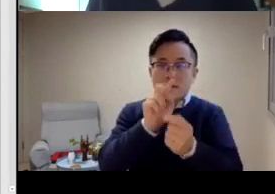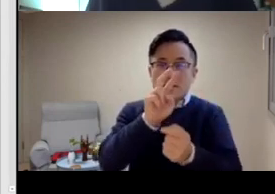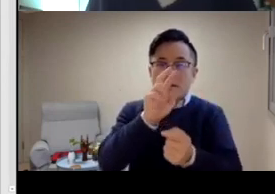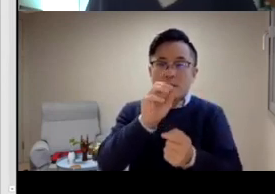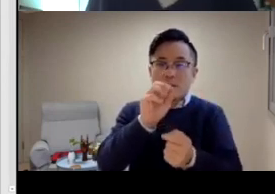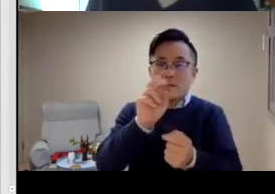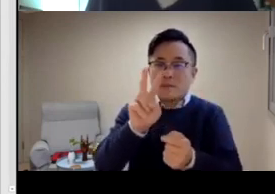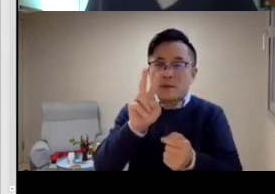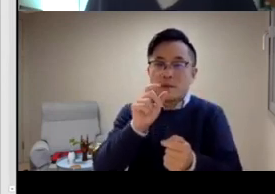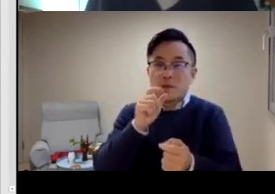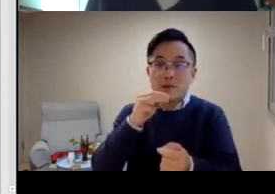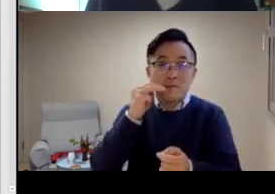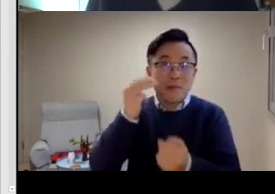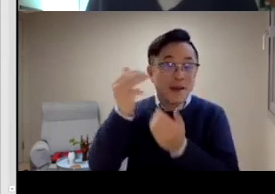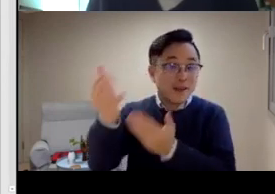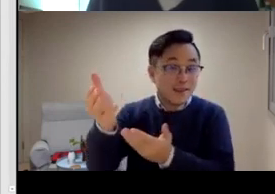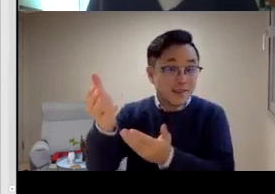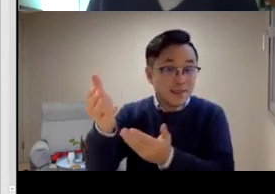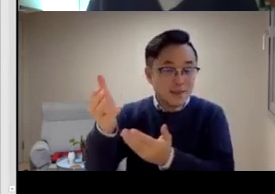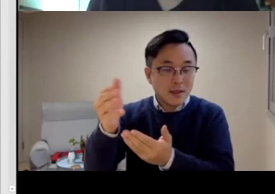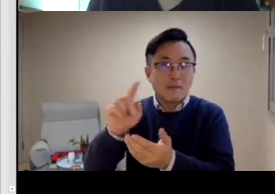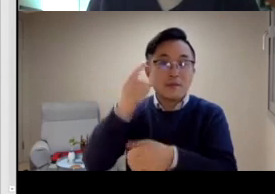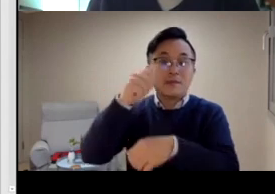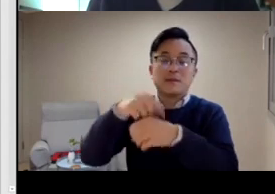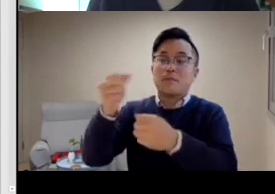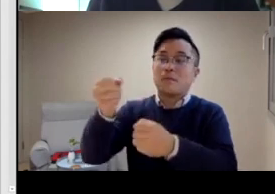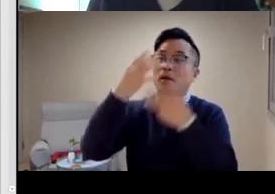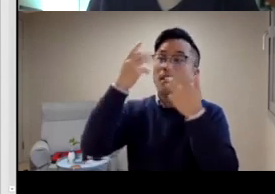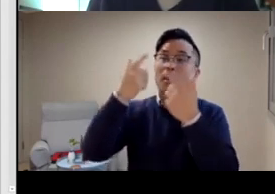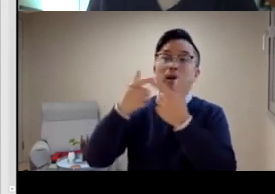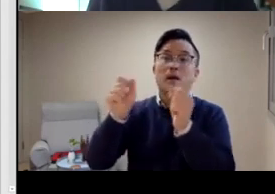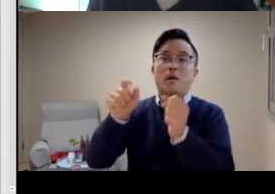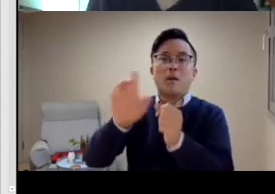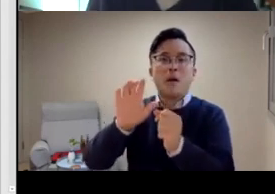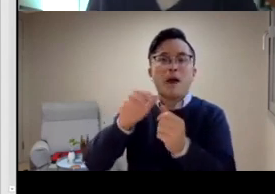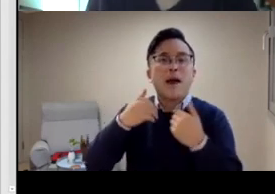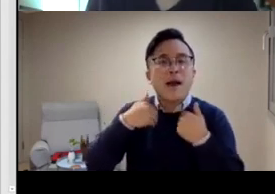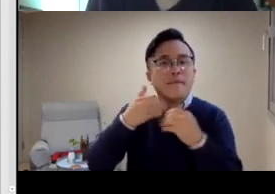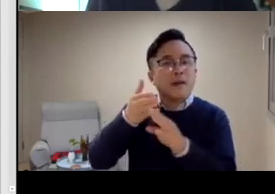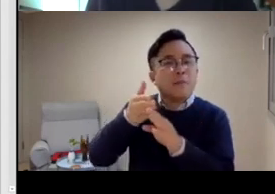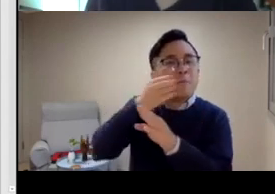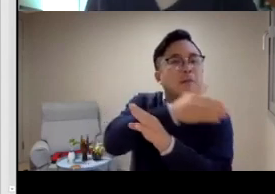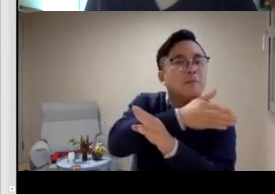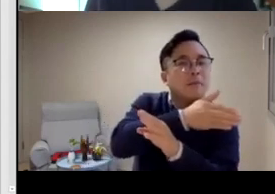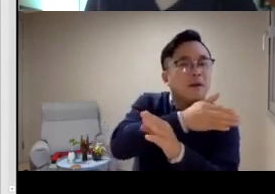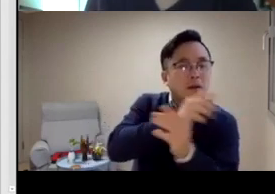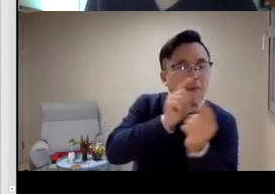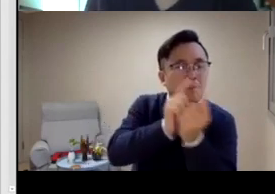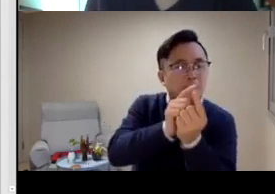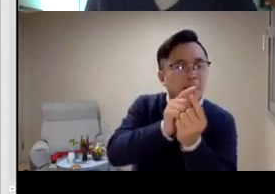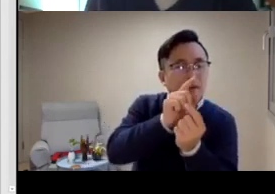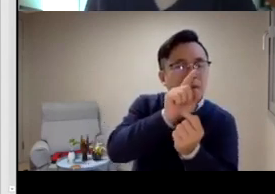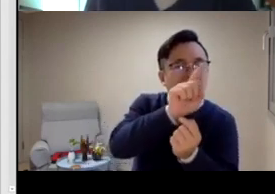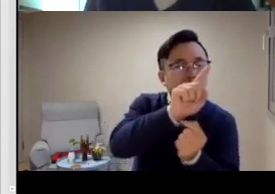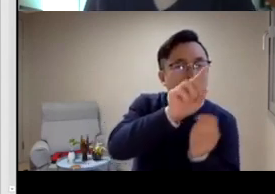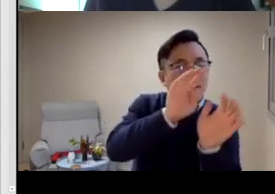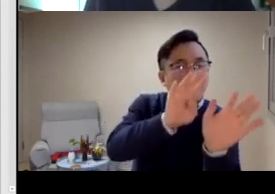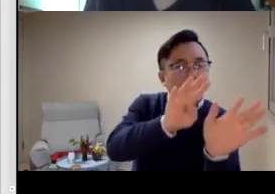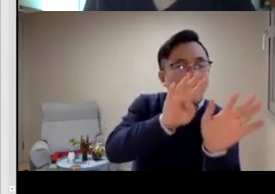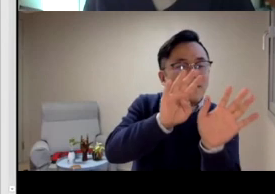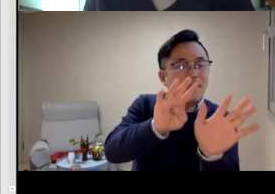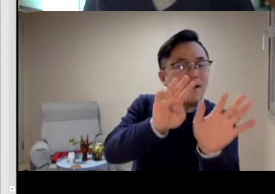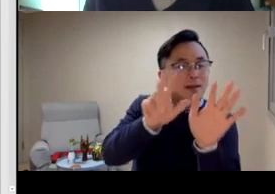So as I was mentioning on the timeline, in 2002 is when I first met Marilyn. But actually, before that,